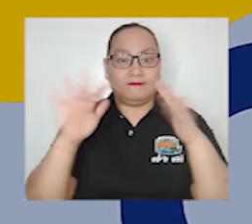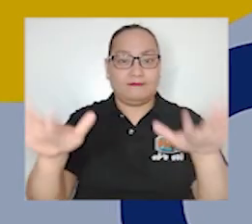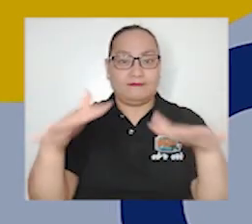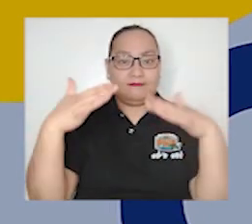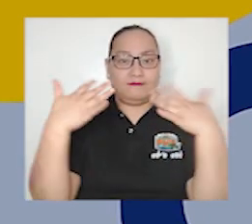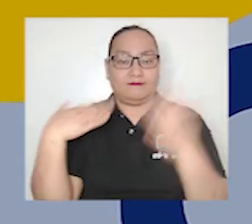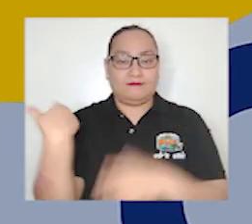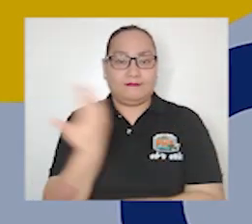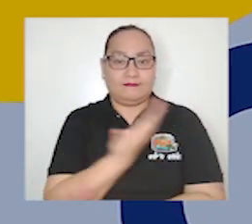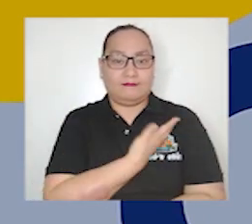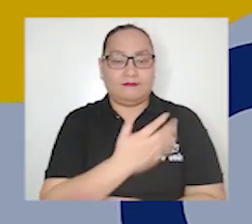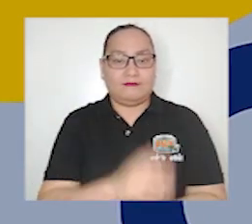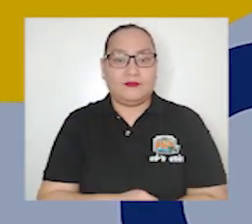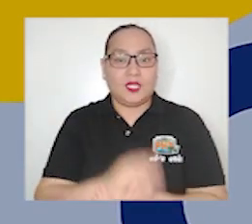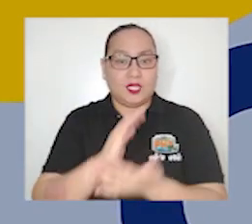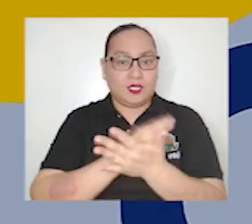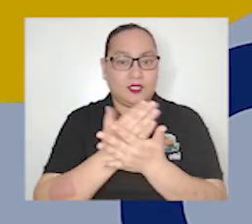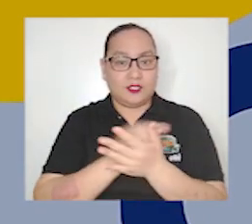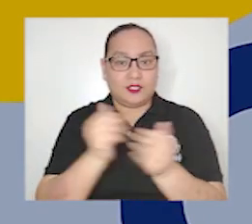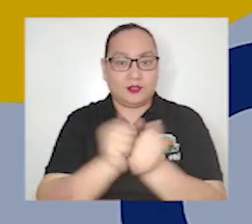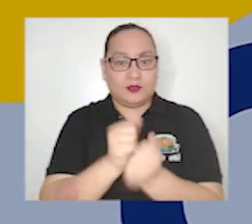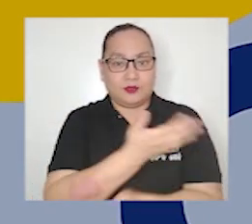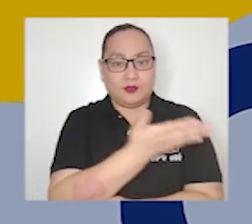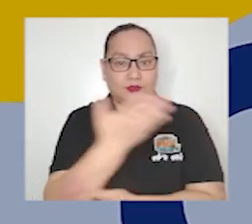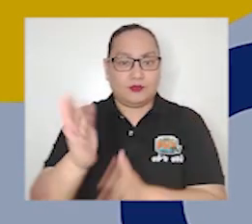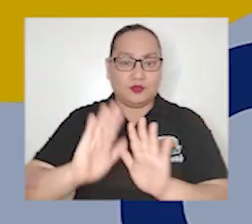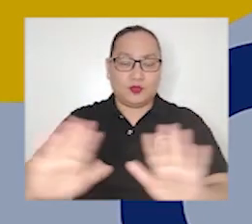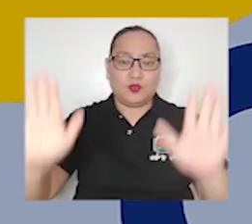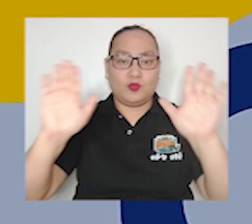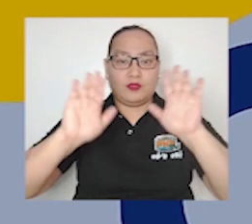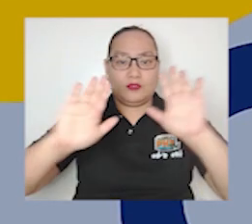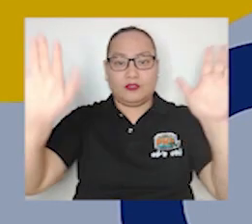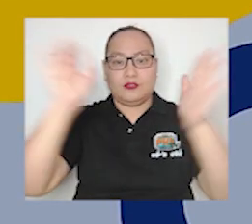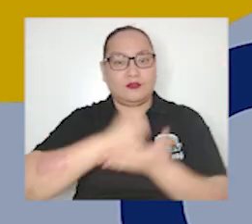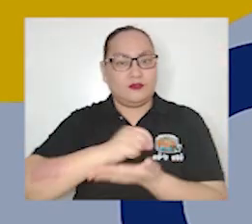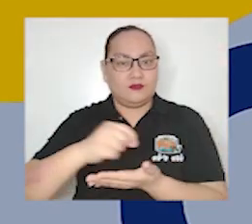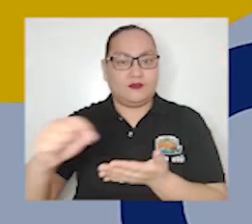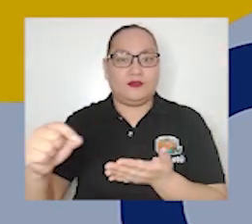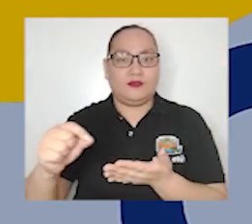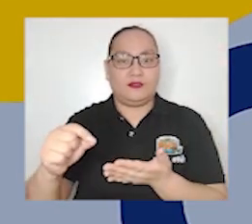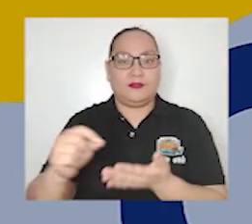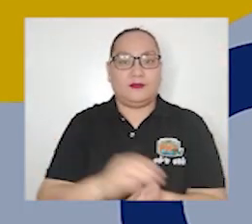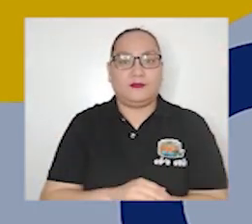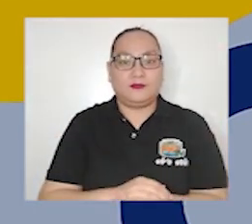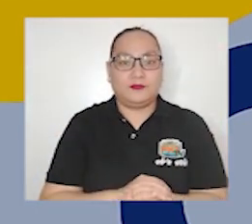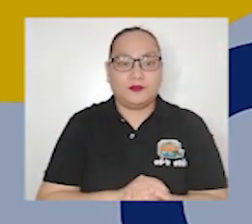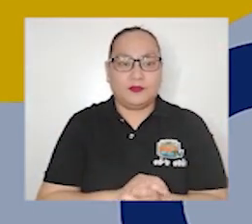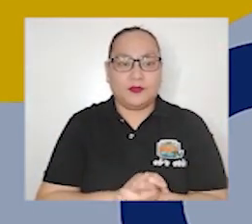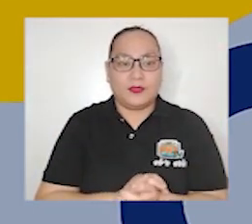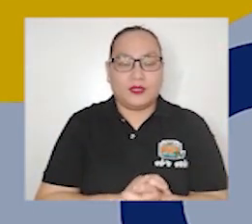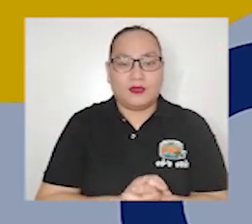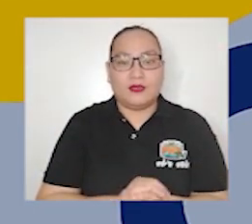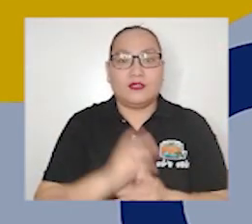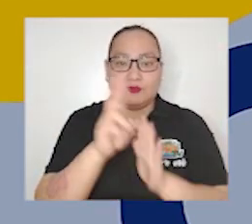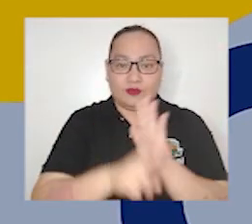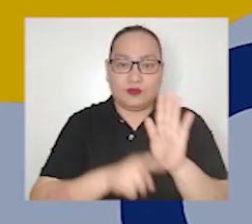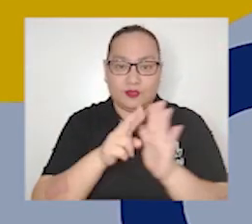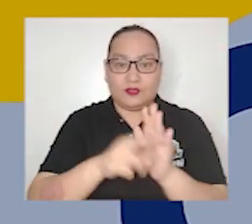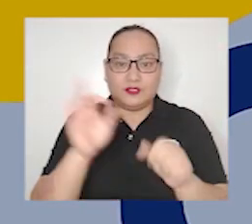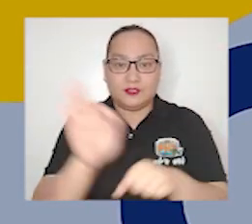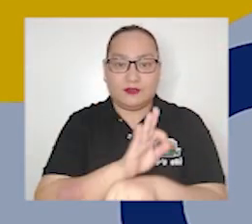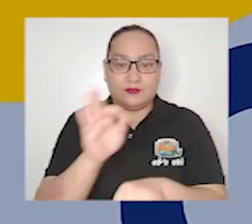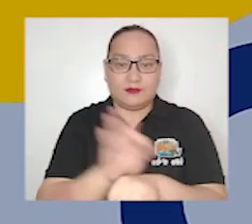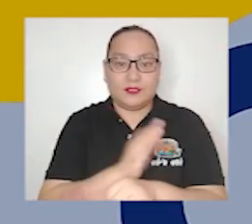for watching us as I share with you the wonders of journalism its role and functions